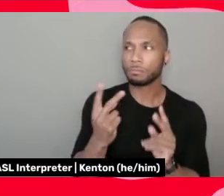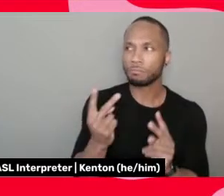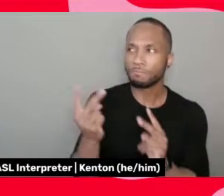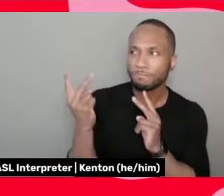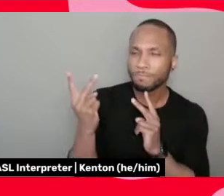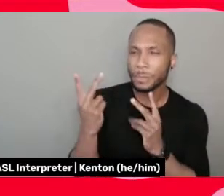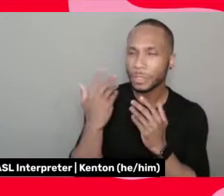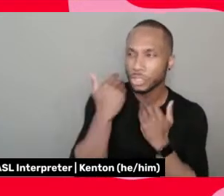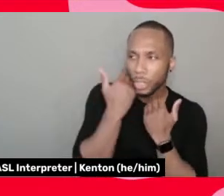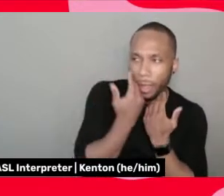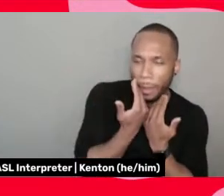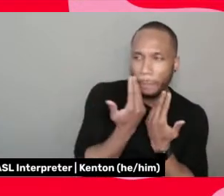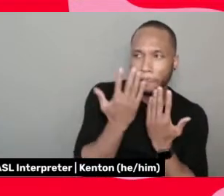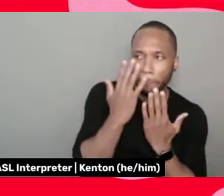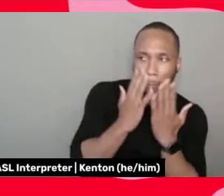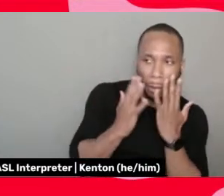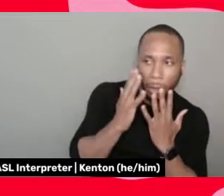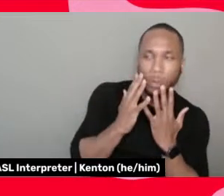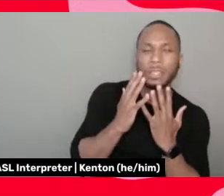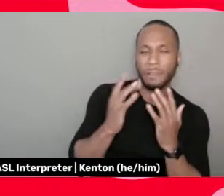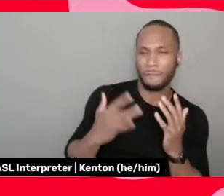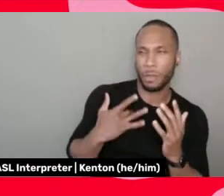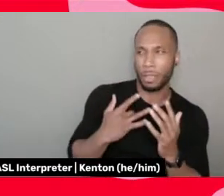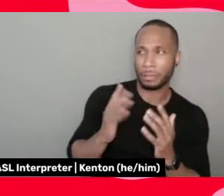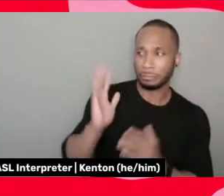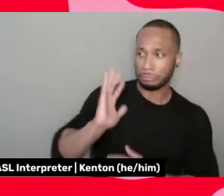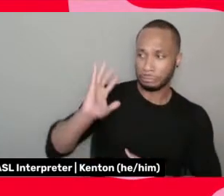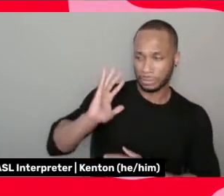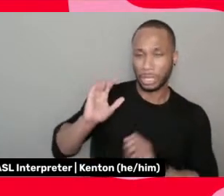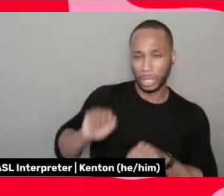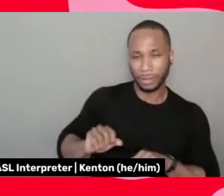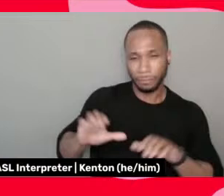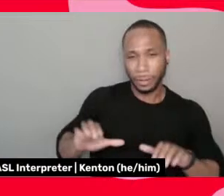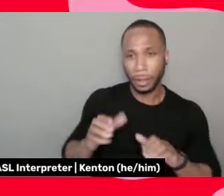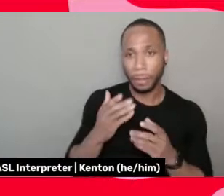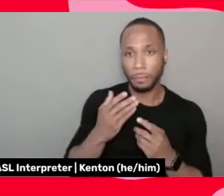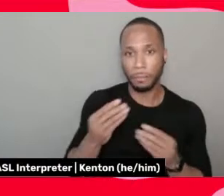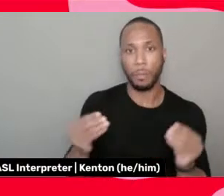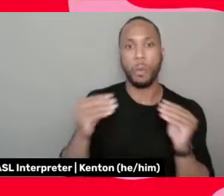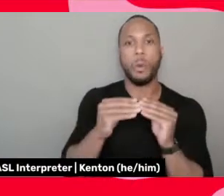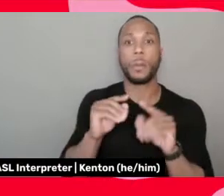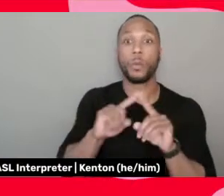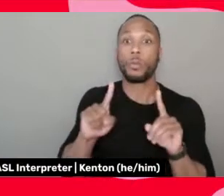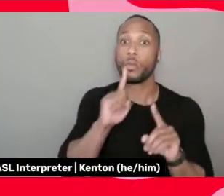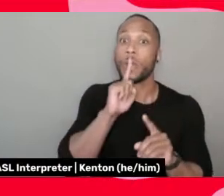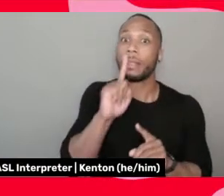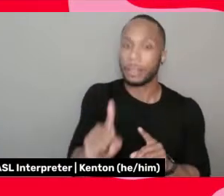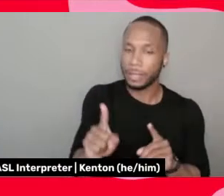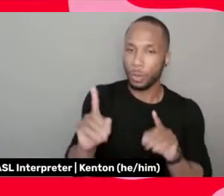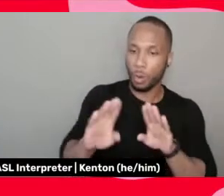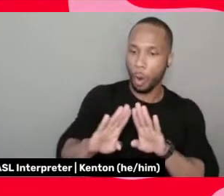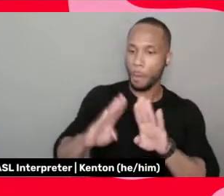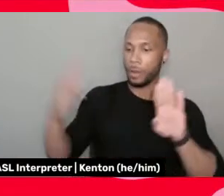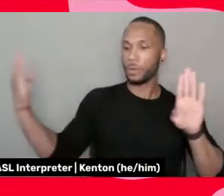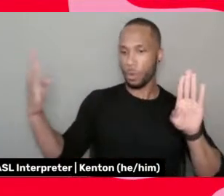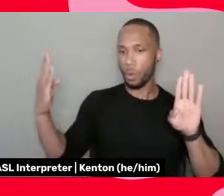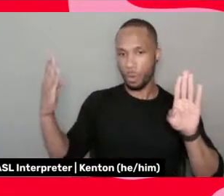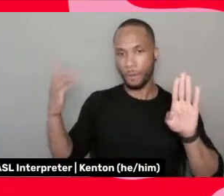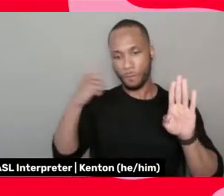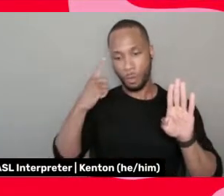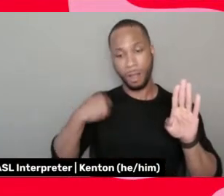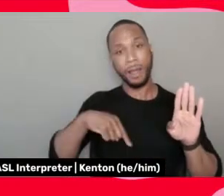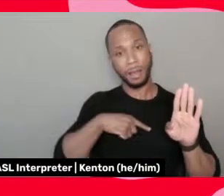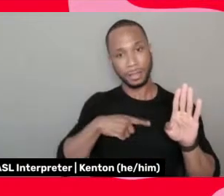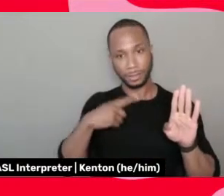or, or that they could have done more. Um, but really they were opening up the doors for us. Um, but, but with